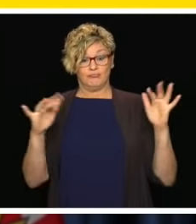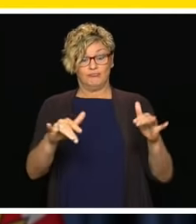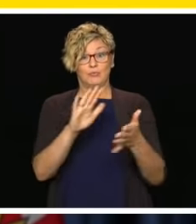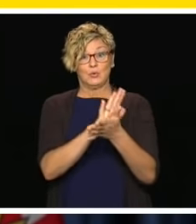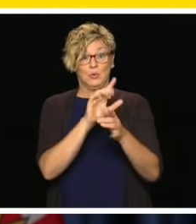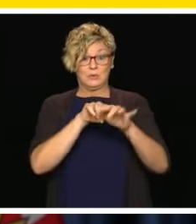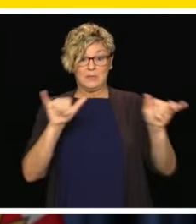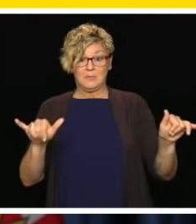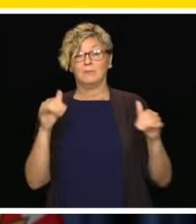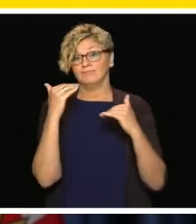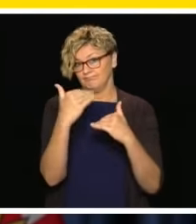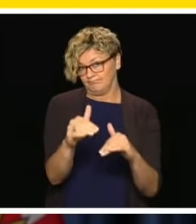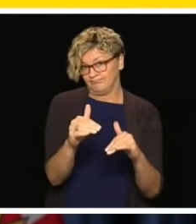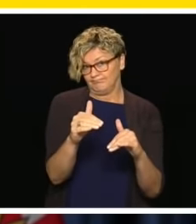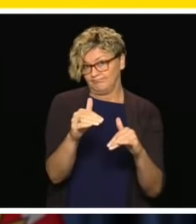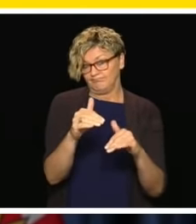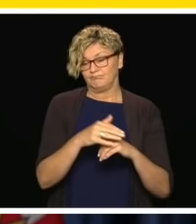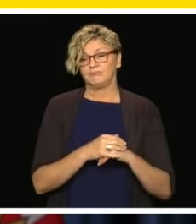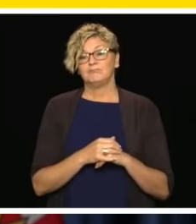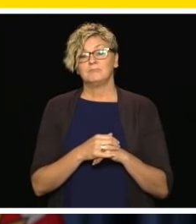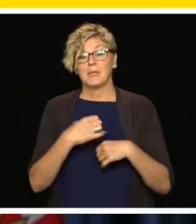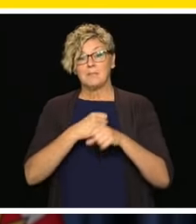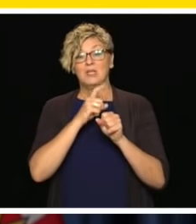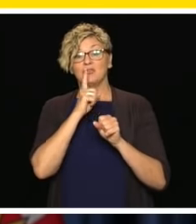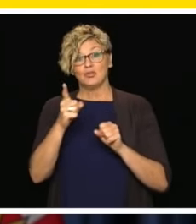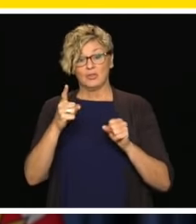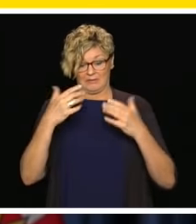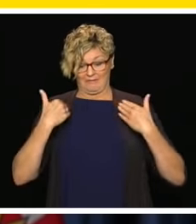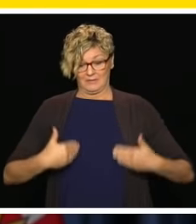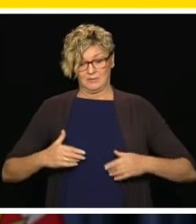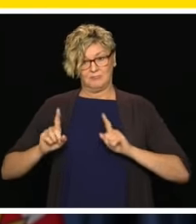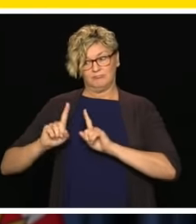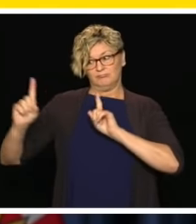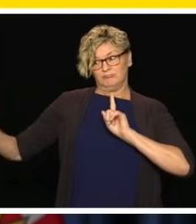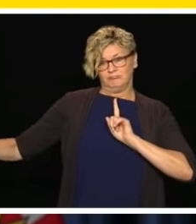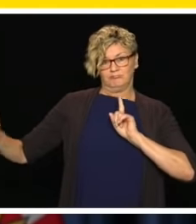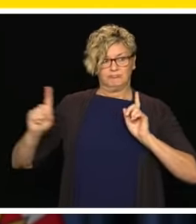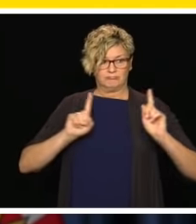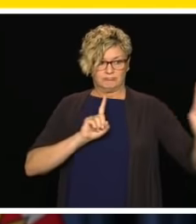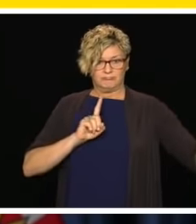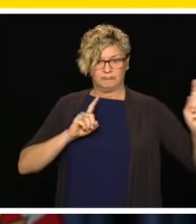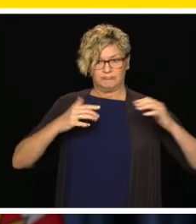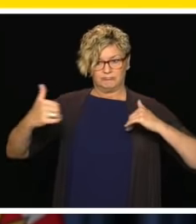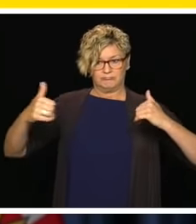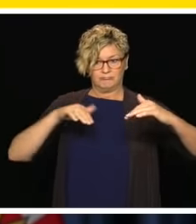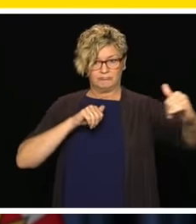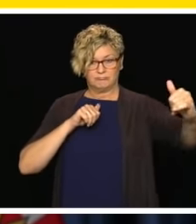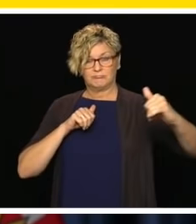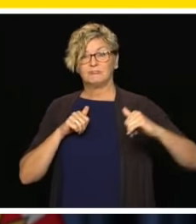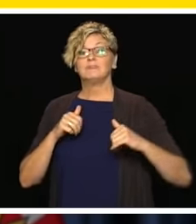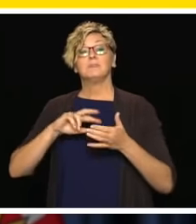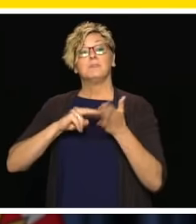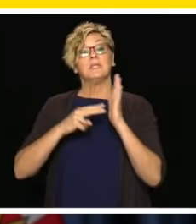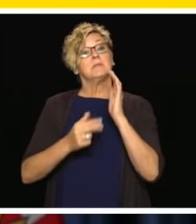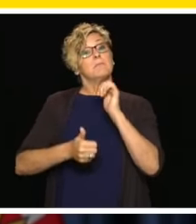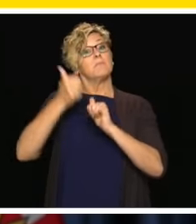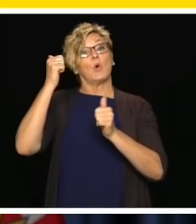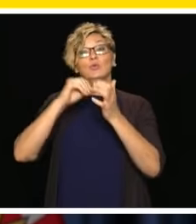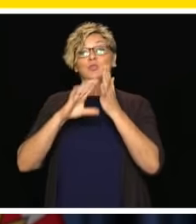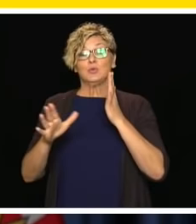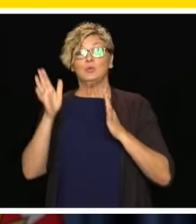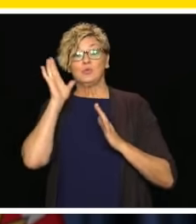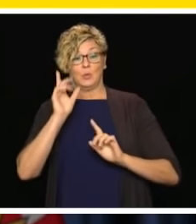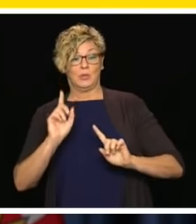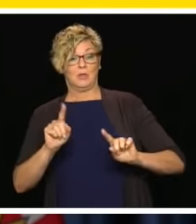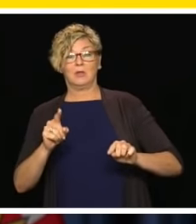schools so we can manage physical distance and physical contact between students. We will do this by having most students attend school part-time